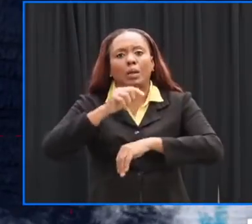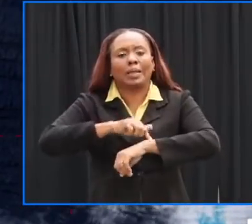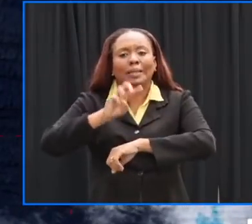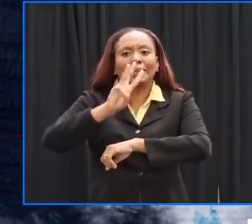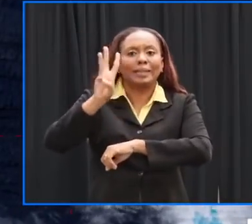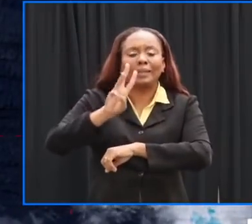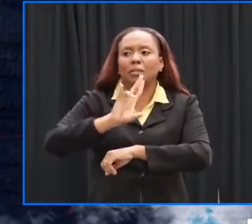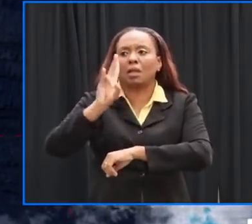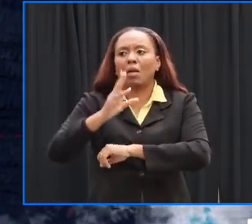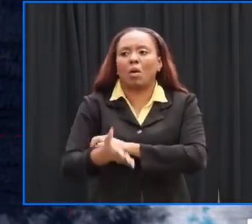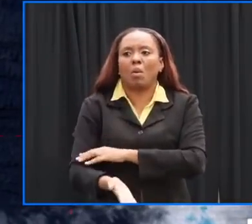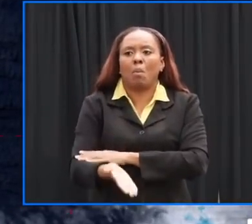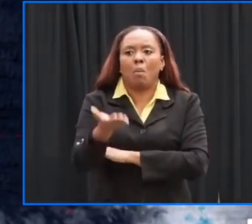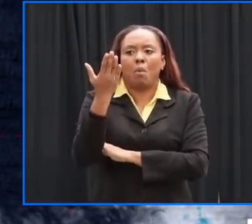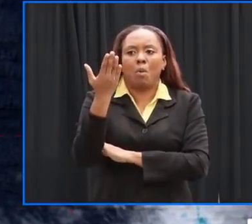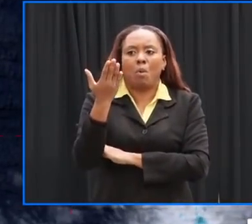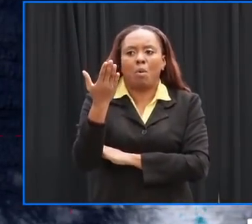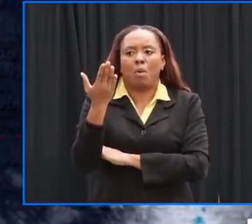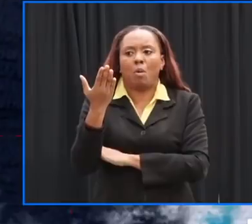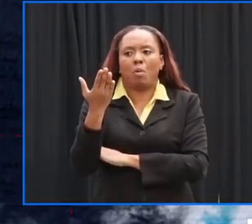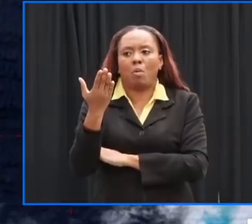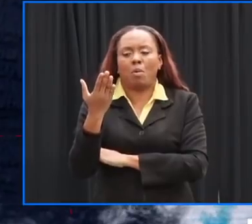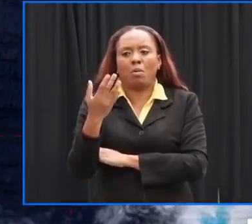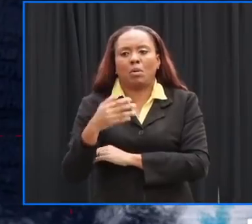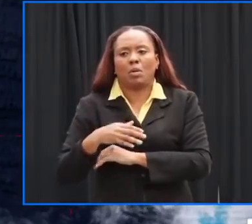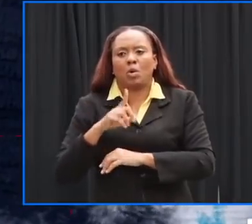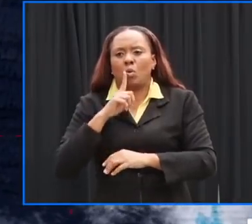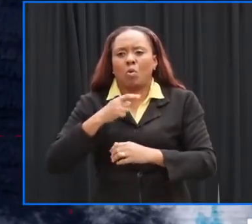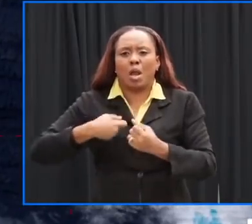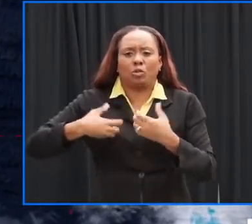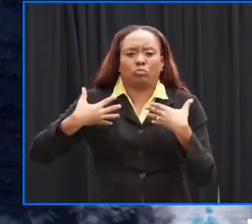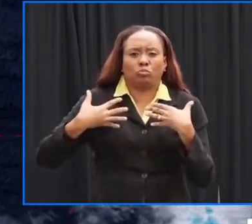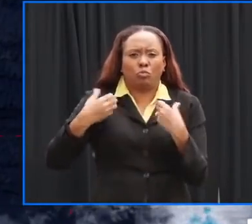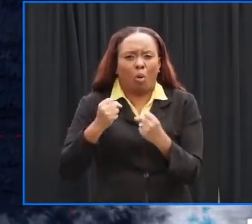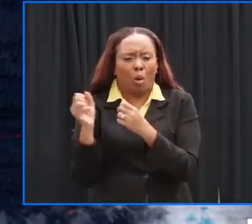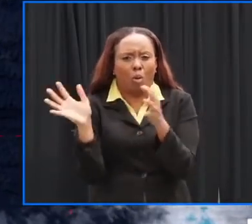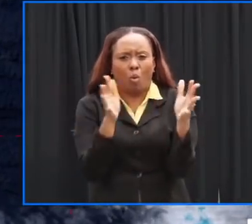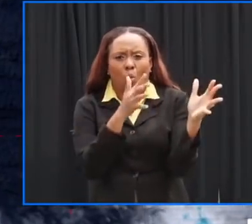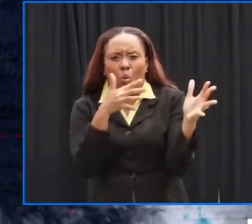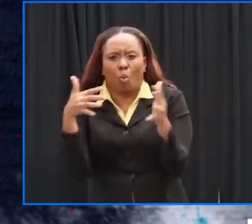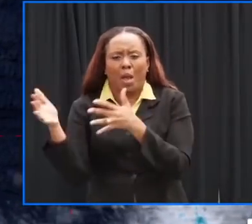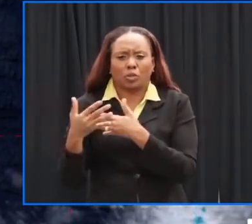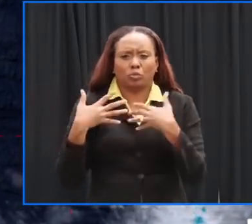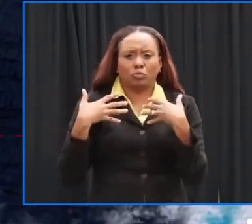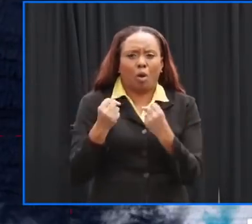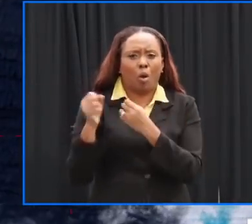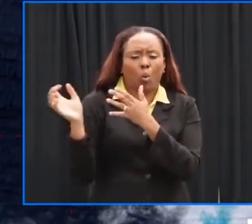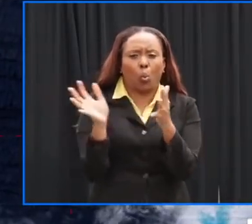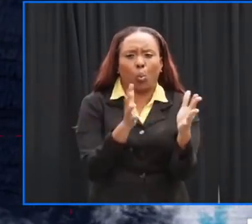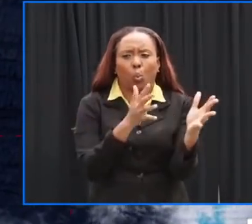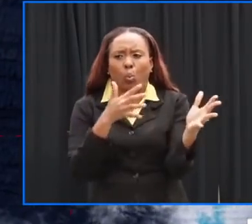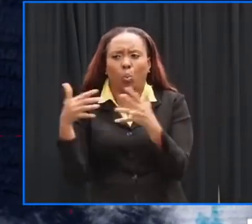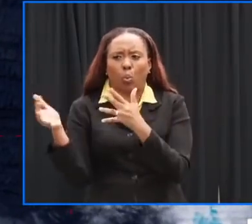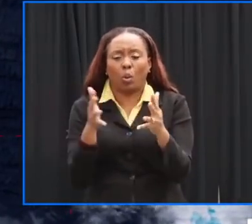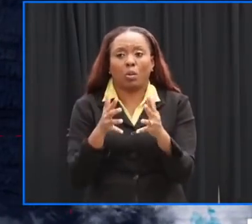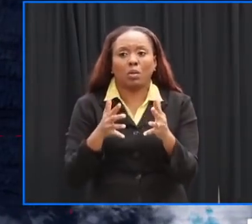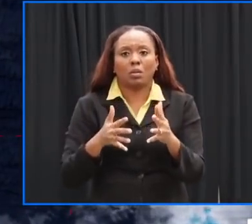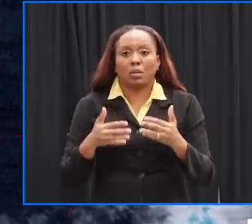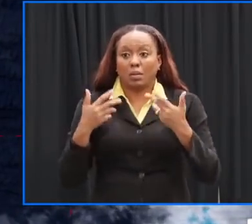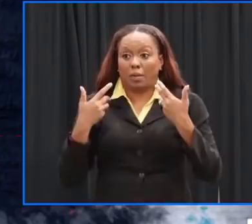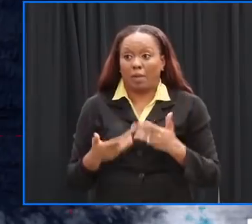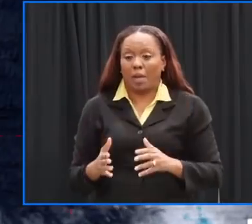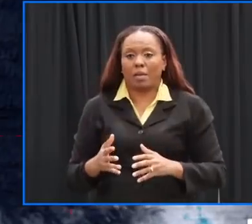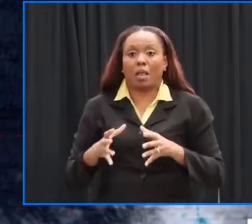winds should uh peak up to around tropical storm force winds afterwards uh we expect to see an increase